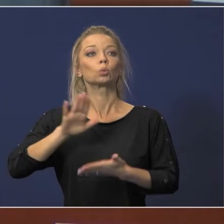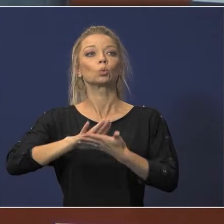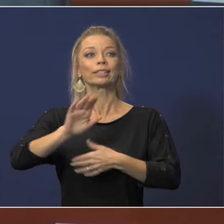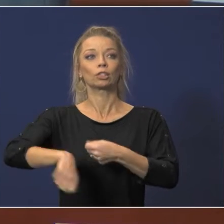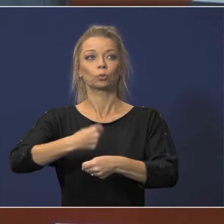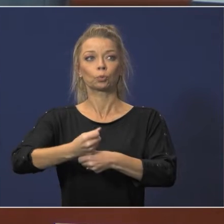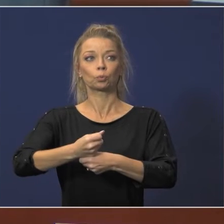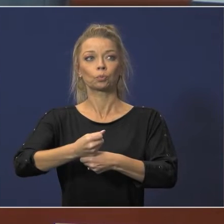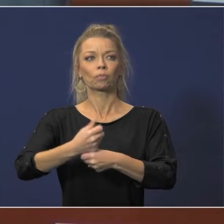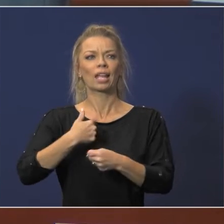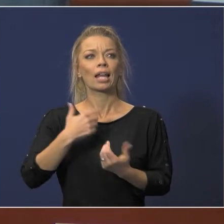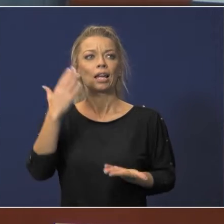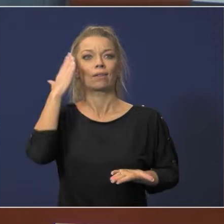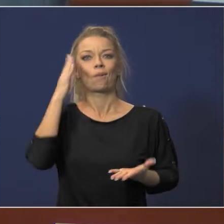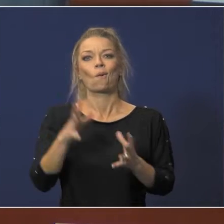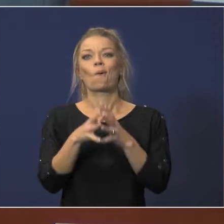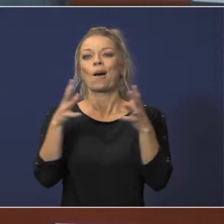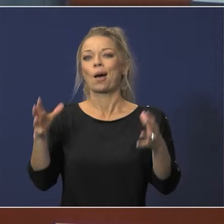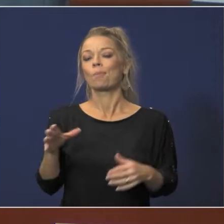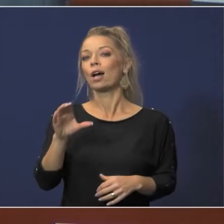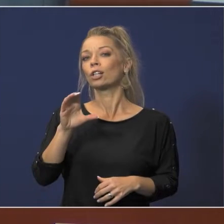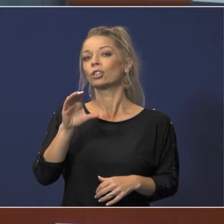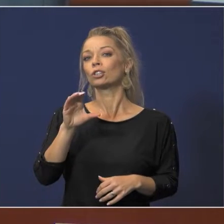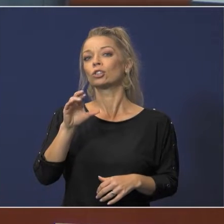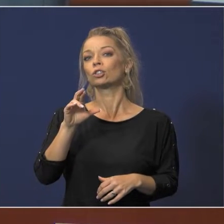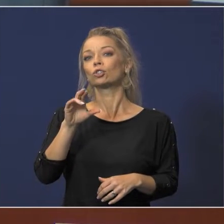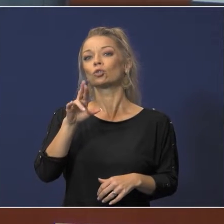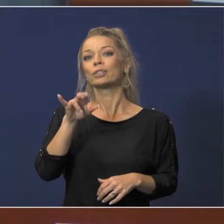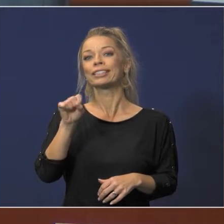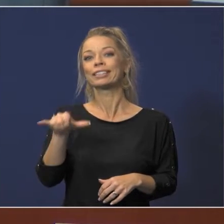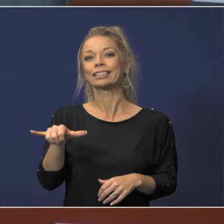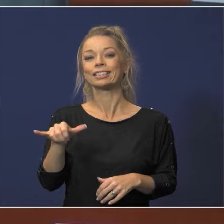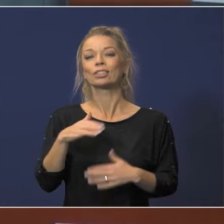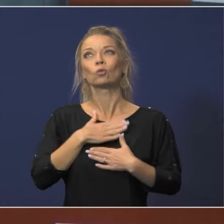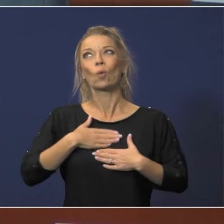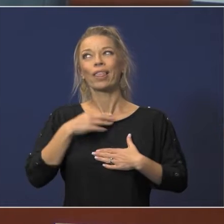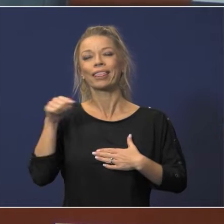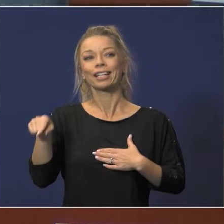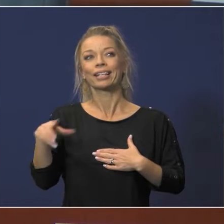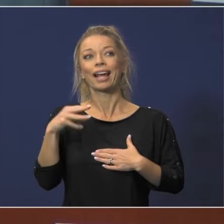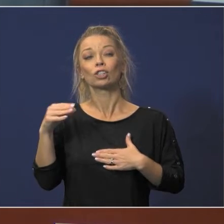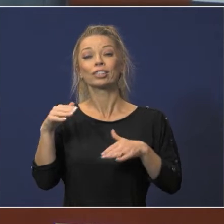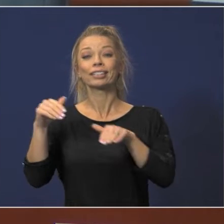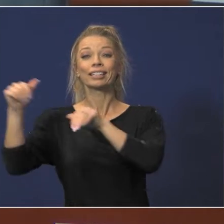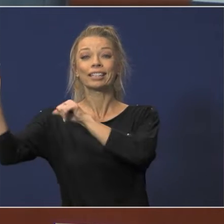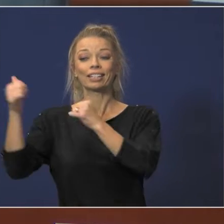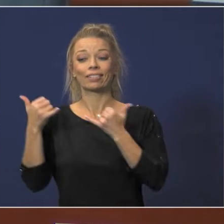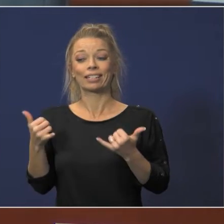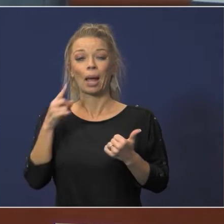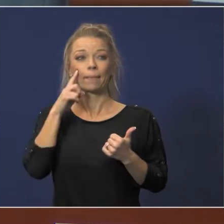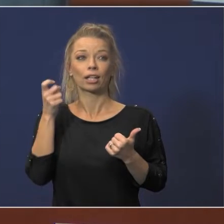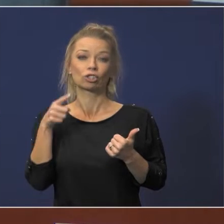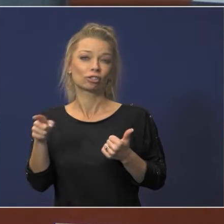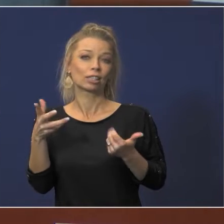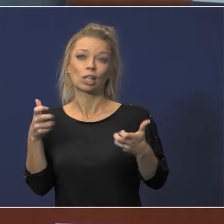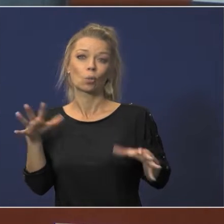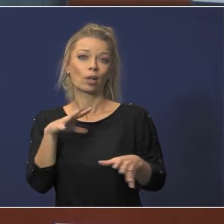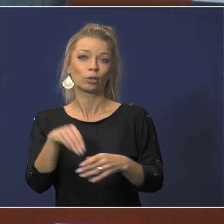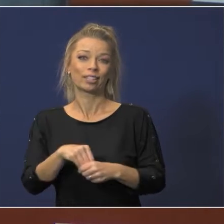school year and I know how much Chrissy Jerron enjoys this and she's leaving now because she doesn't want to do it